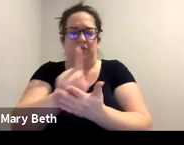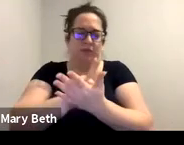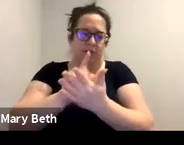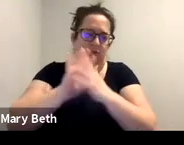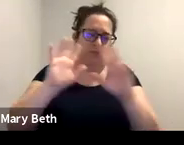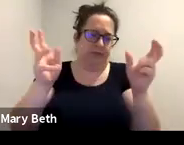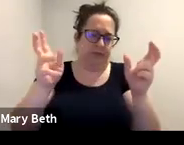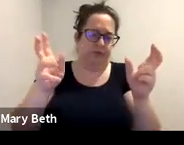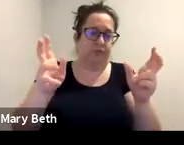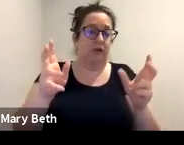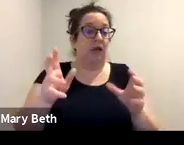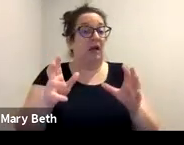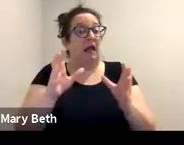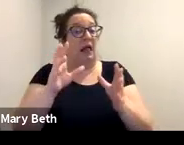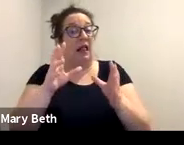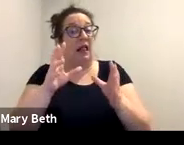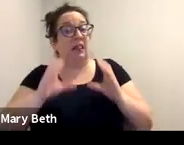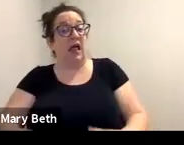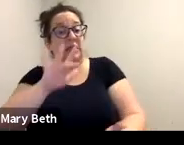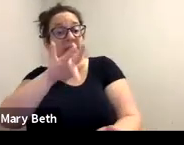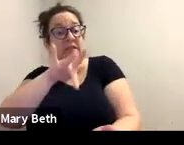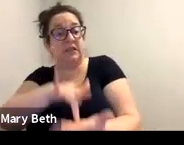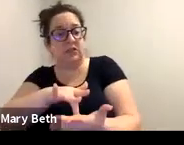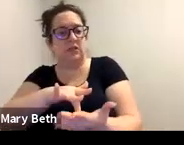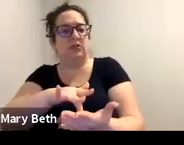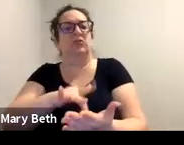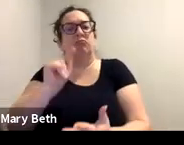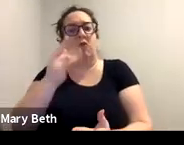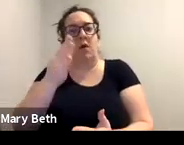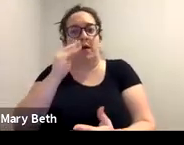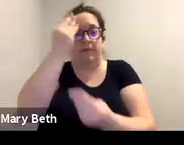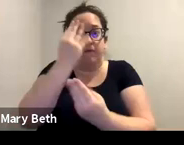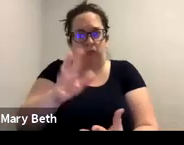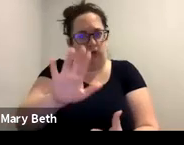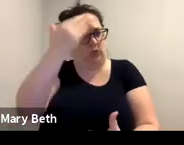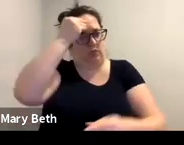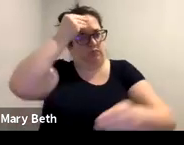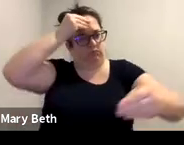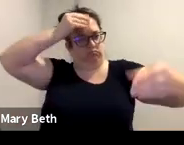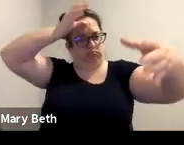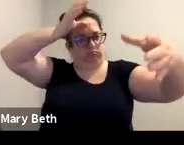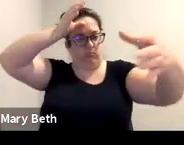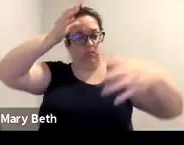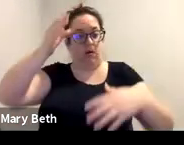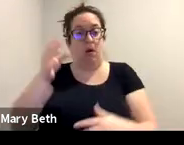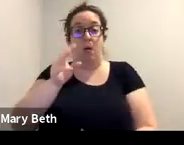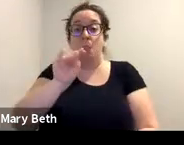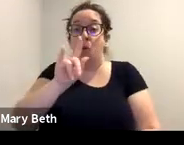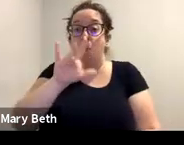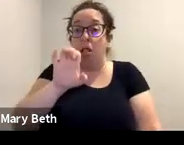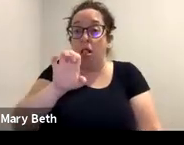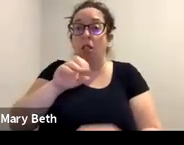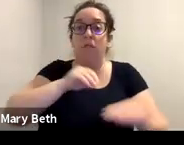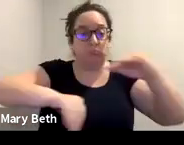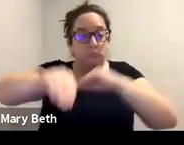the concept of being trauma informed and client centered, being mobile and flexible. Um, this is really important to us before